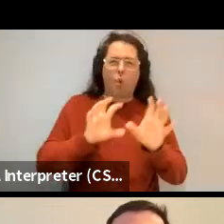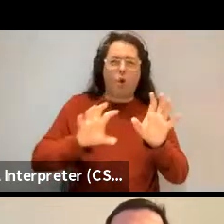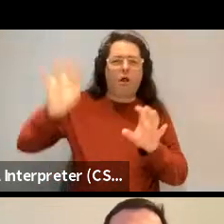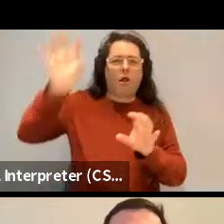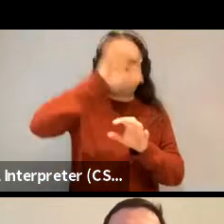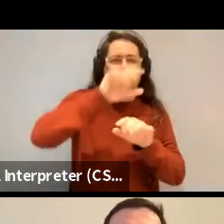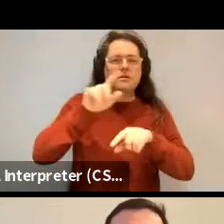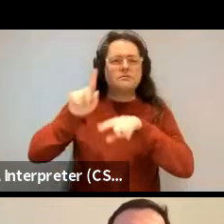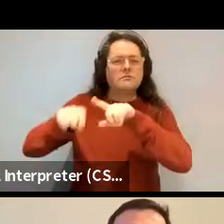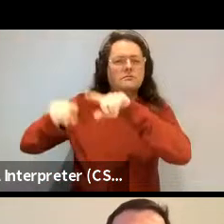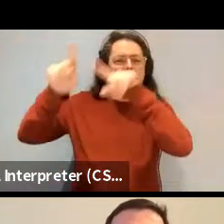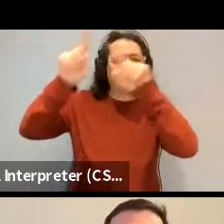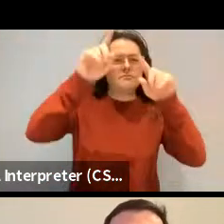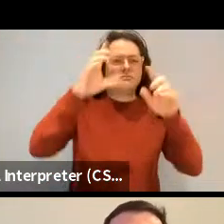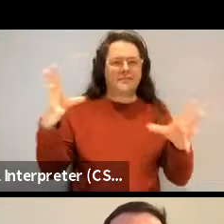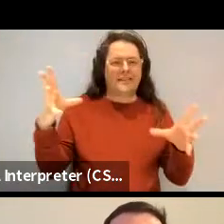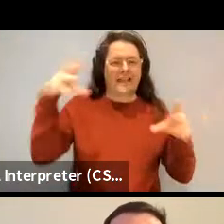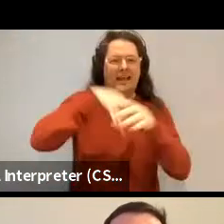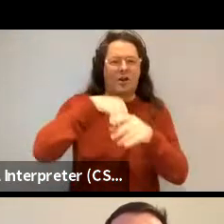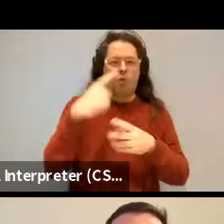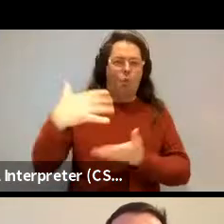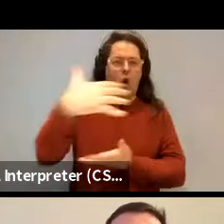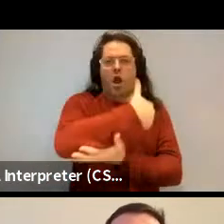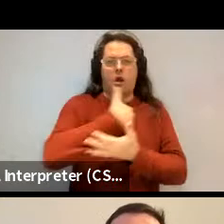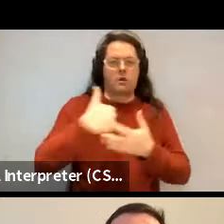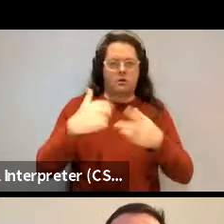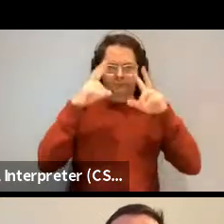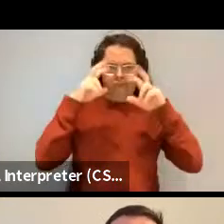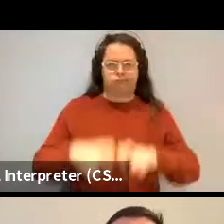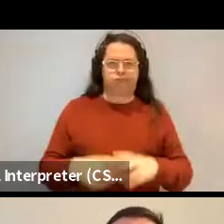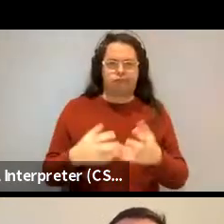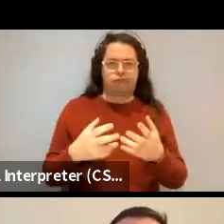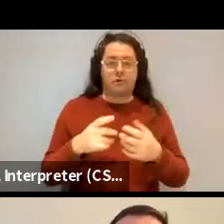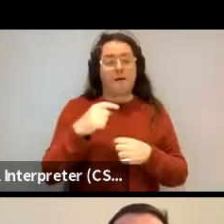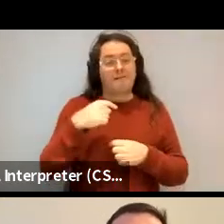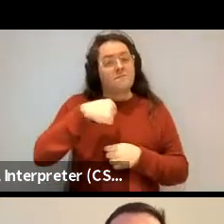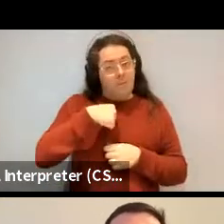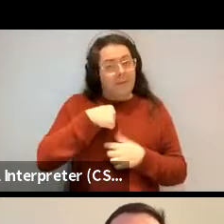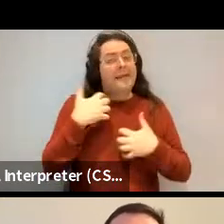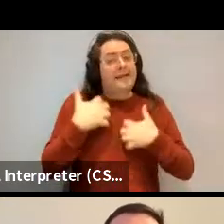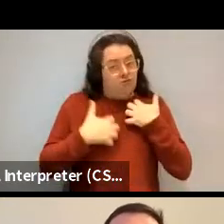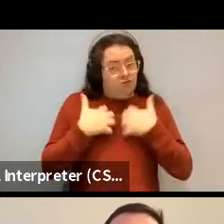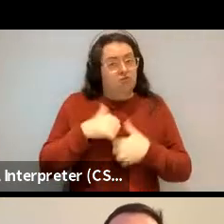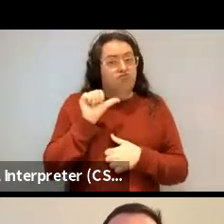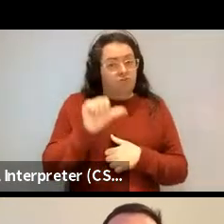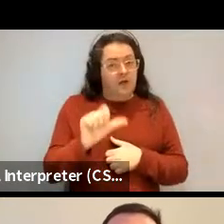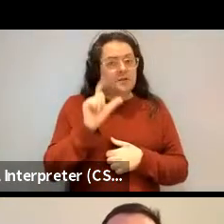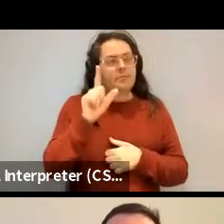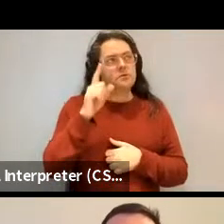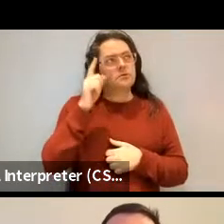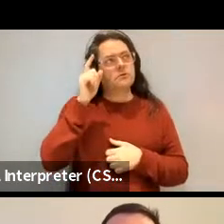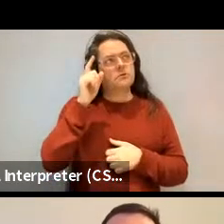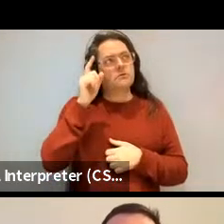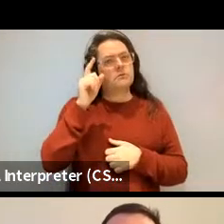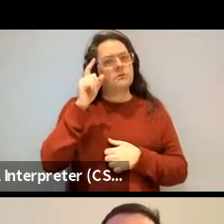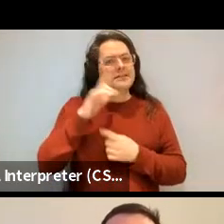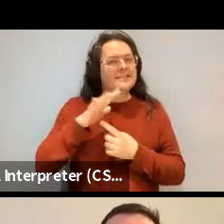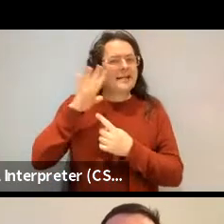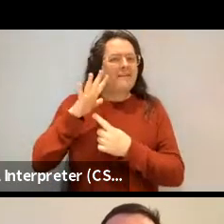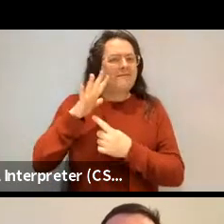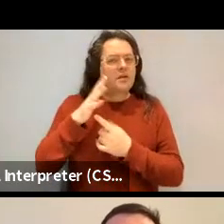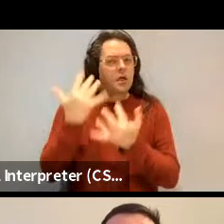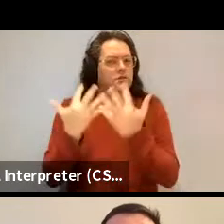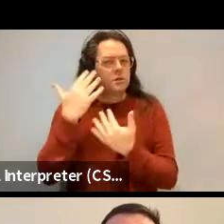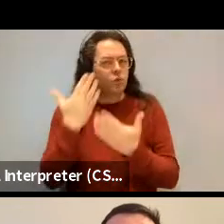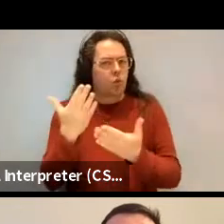there's a, there's a, there's an interesting, I don't know if it's going to be significant, but in the last five, six years,